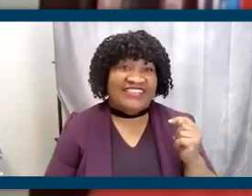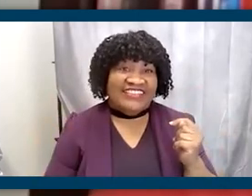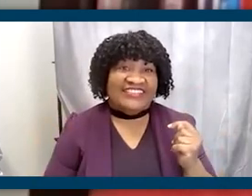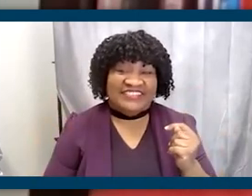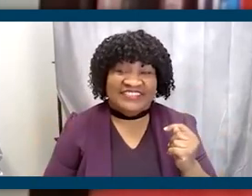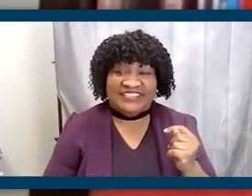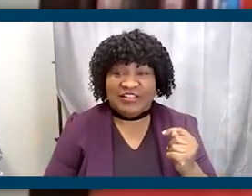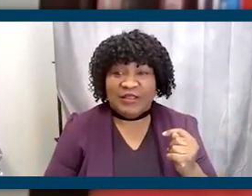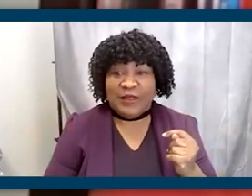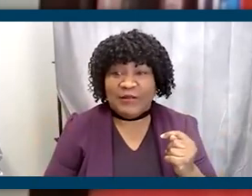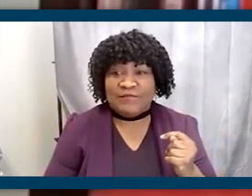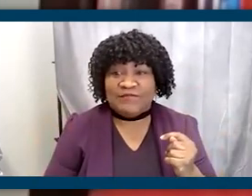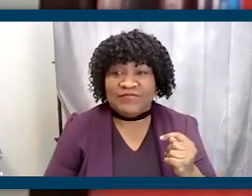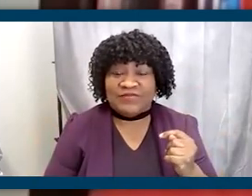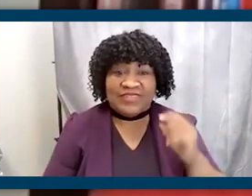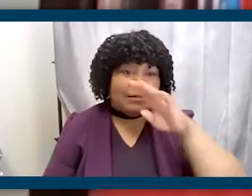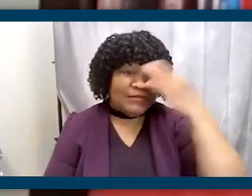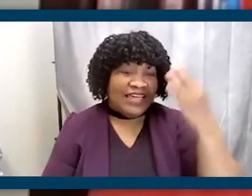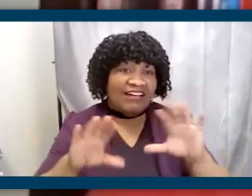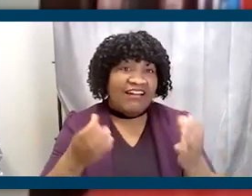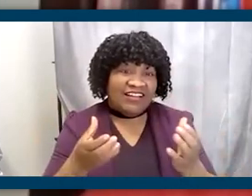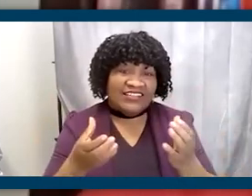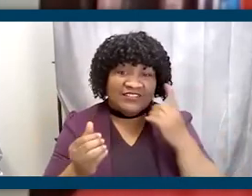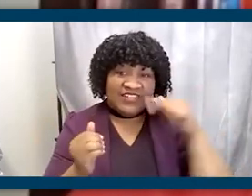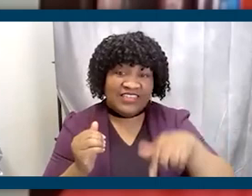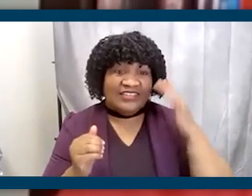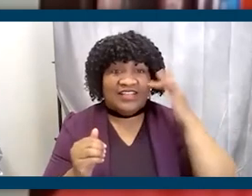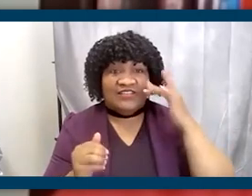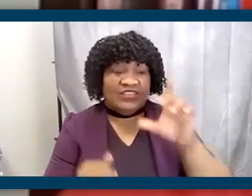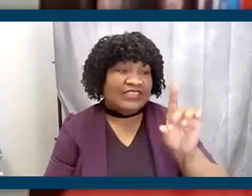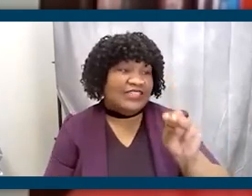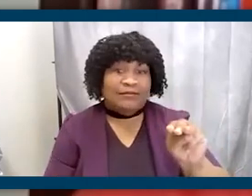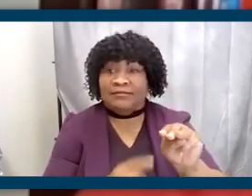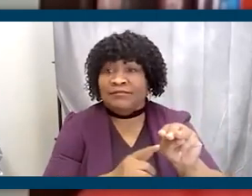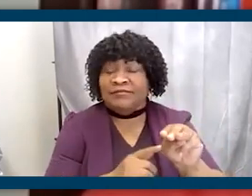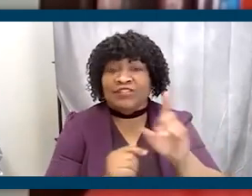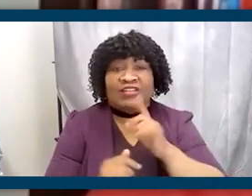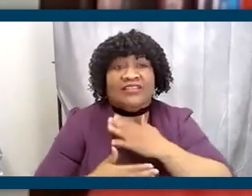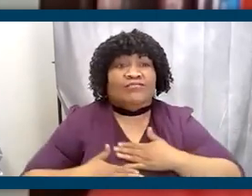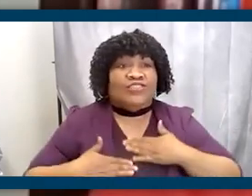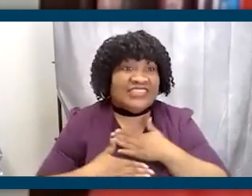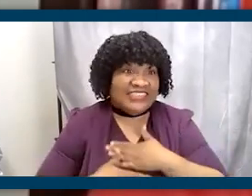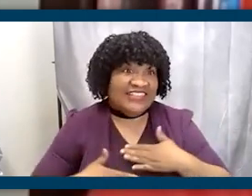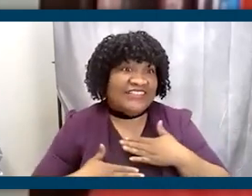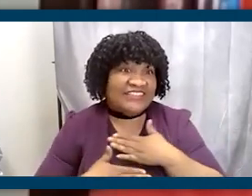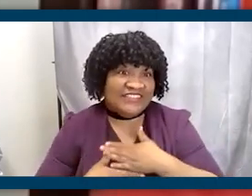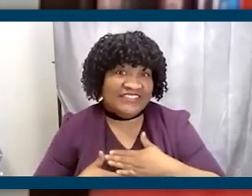the Black Caucus for the California Democratic Party is so appreciative of